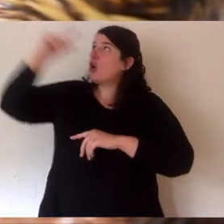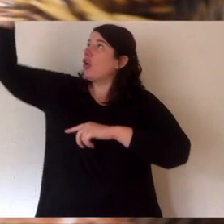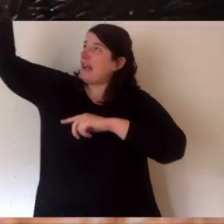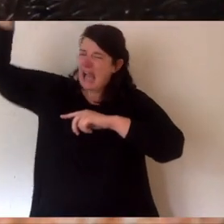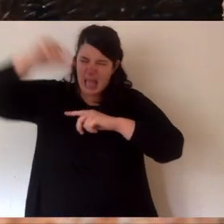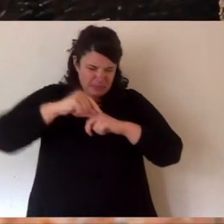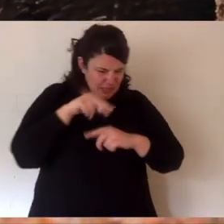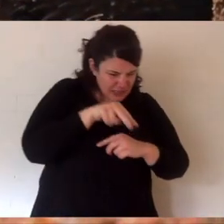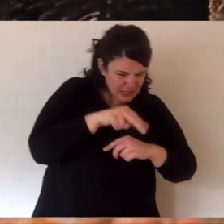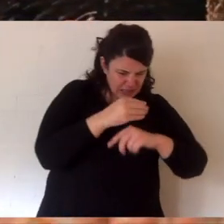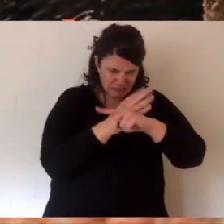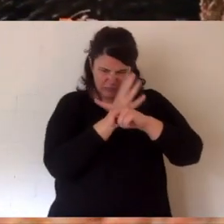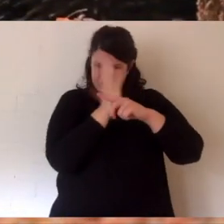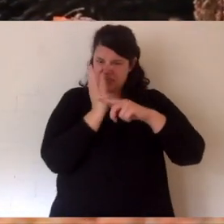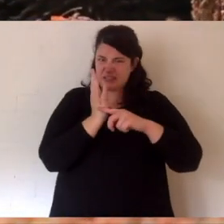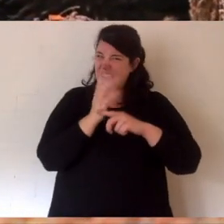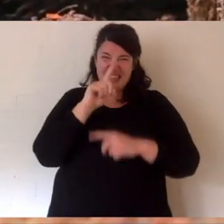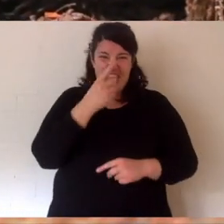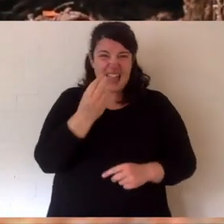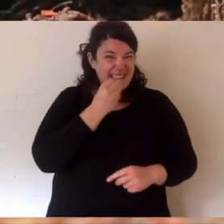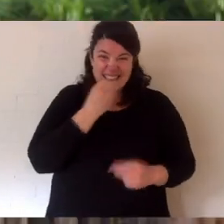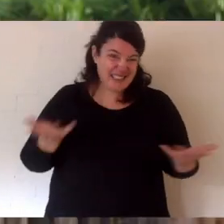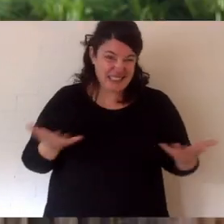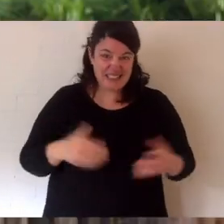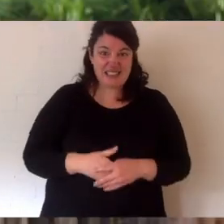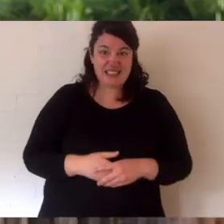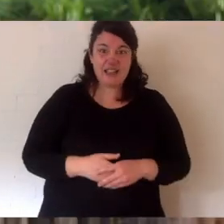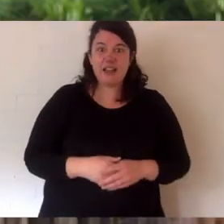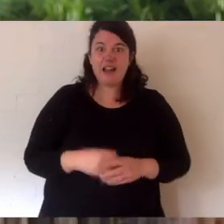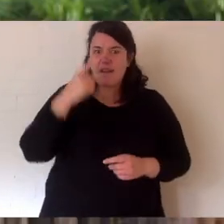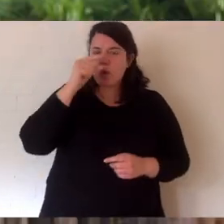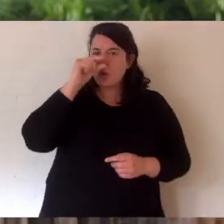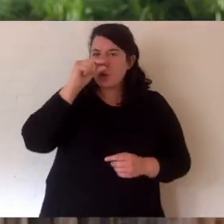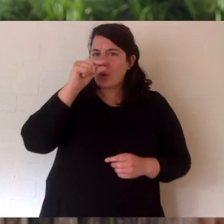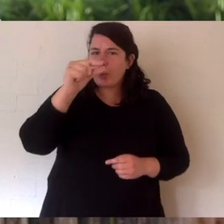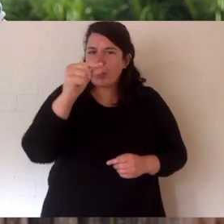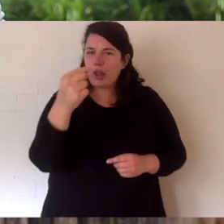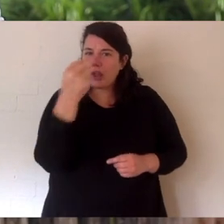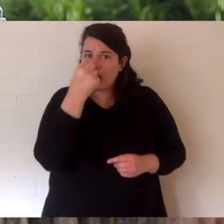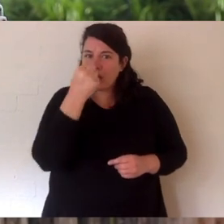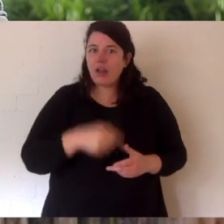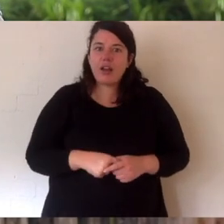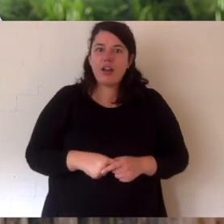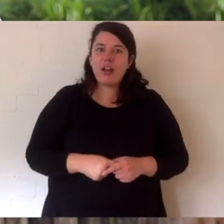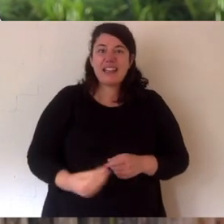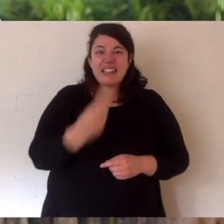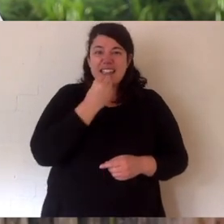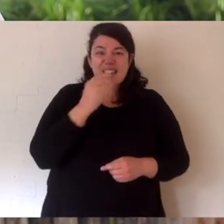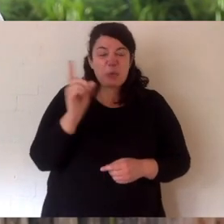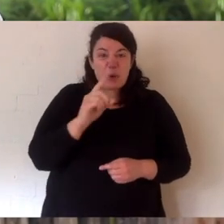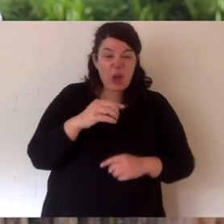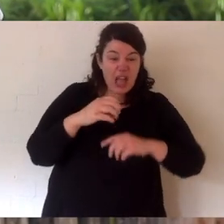curl up in a ball. And all you see is a spiky back. You can't eat that. Now, if you look on their nose,